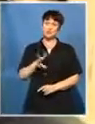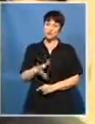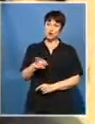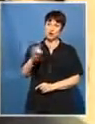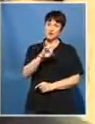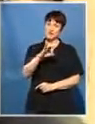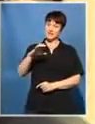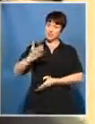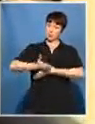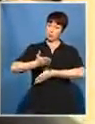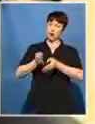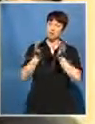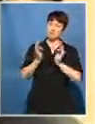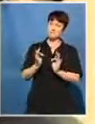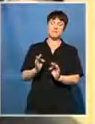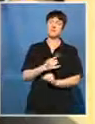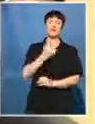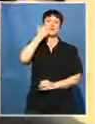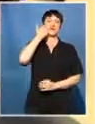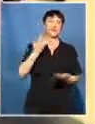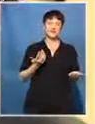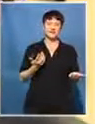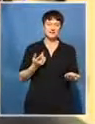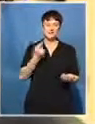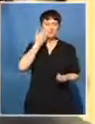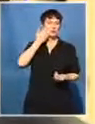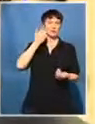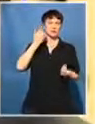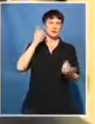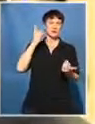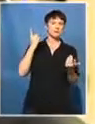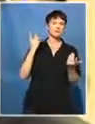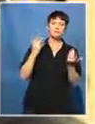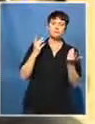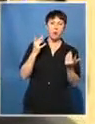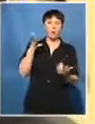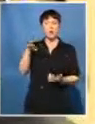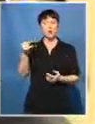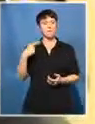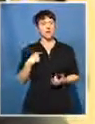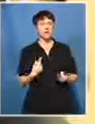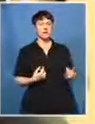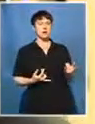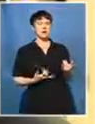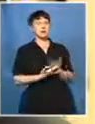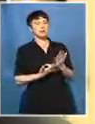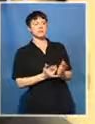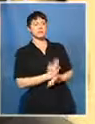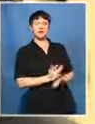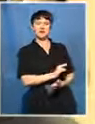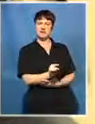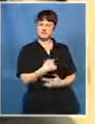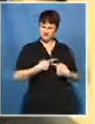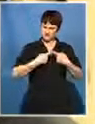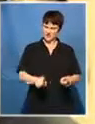of the ICC to be done or to be done fairly. They want me to favor some people and not. And when I took this